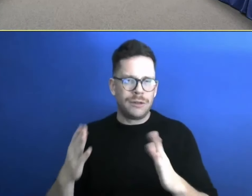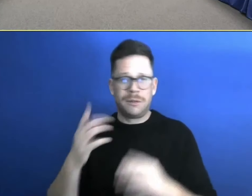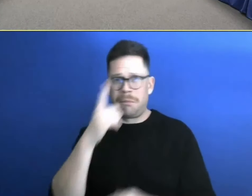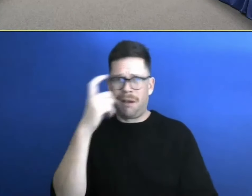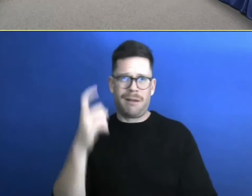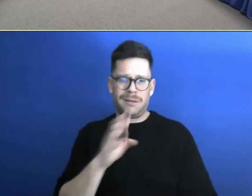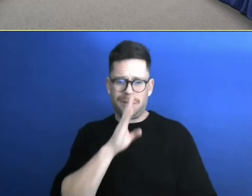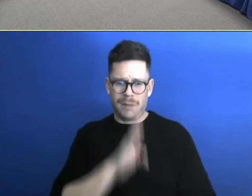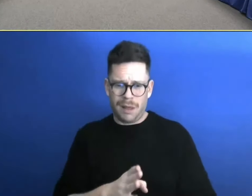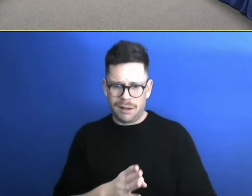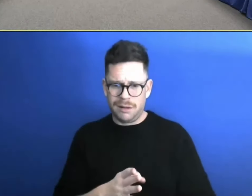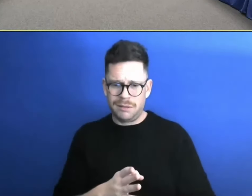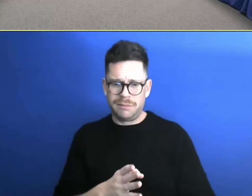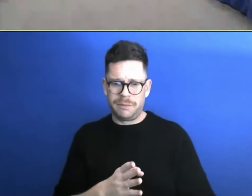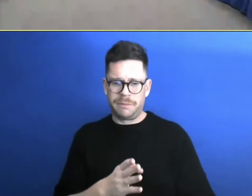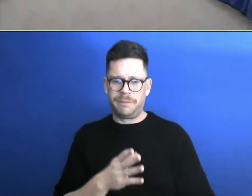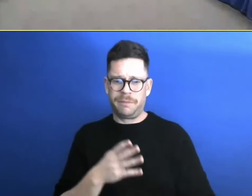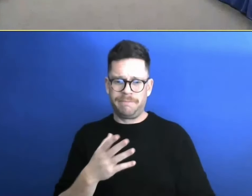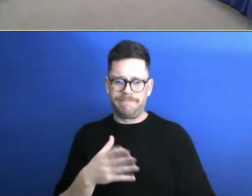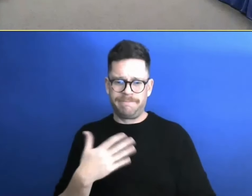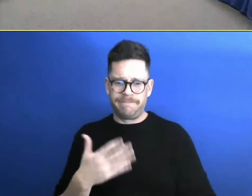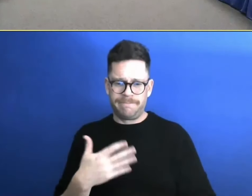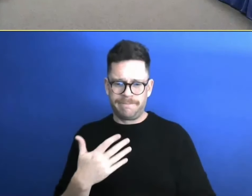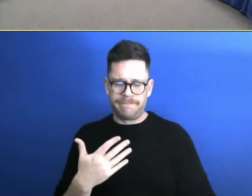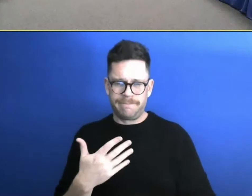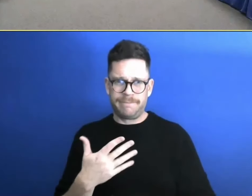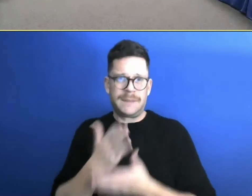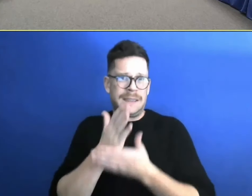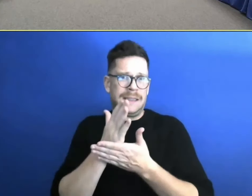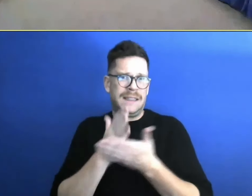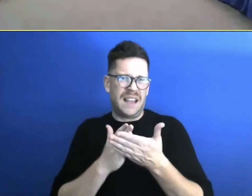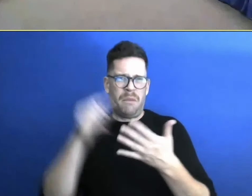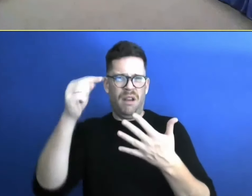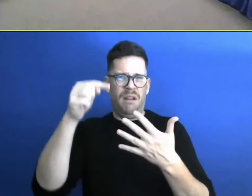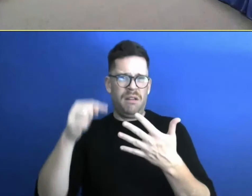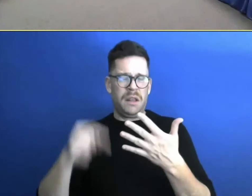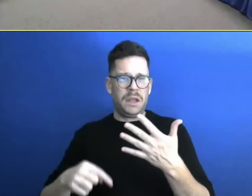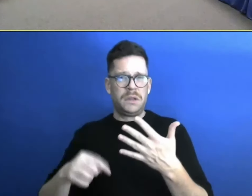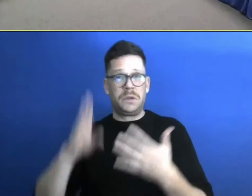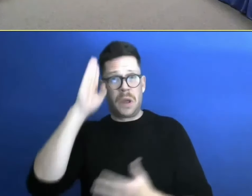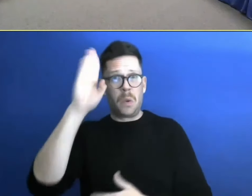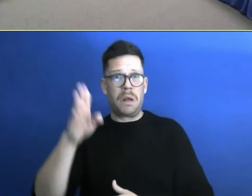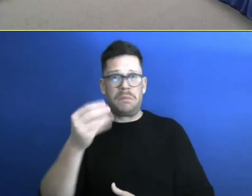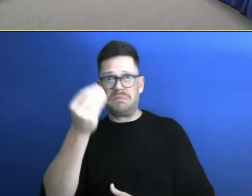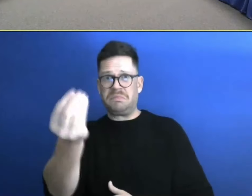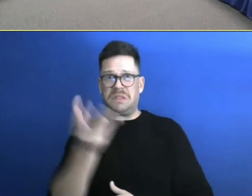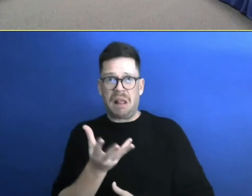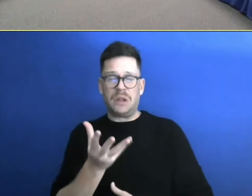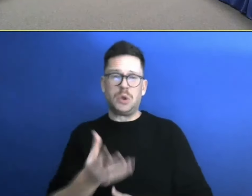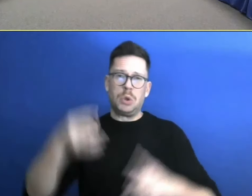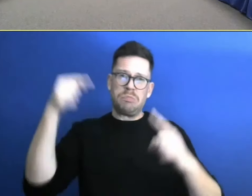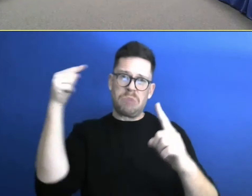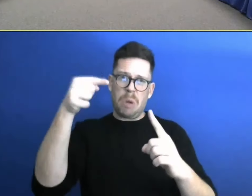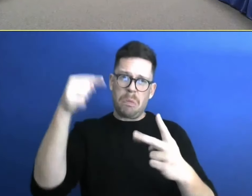these, they're going to dictate to us as the local districts. And then they'll say, do it, do it, do it. No money.